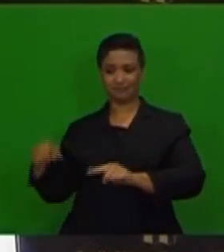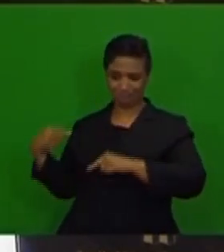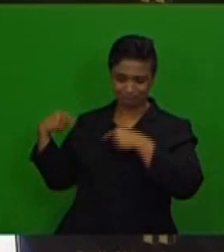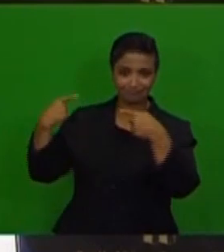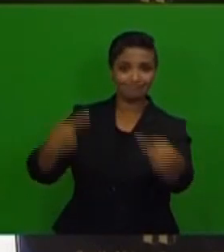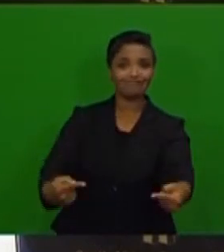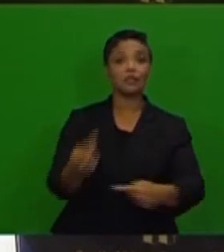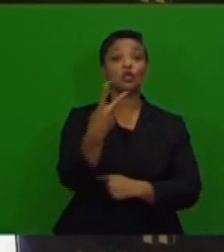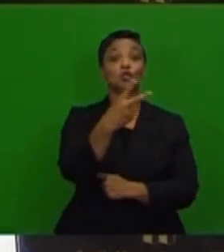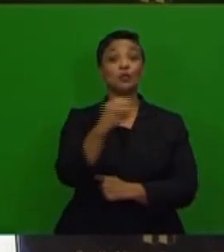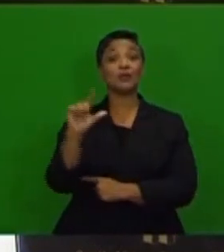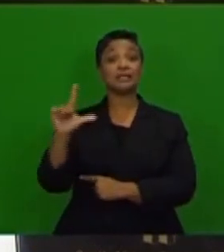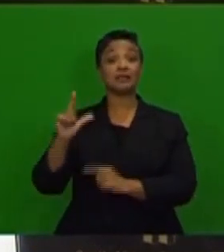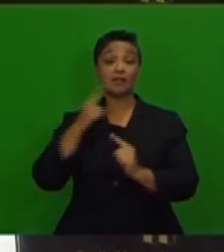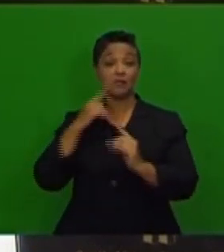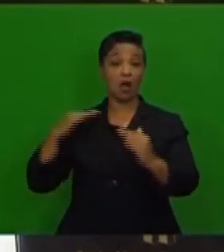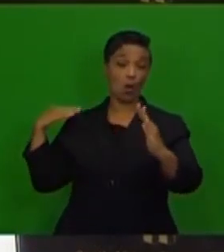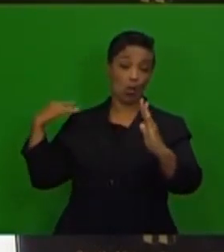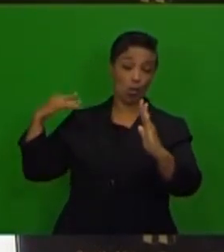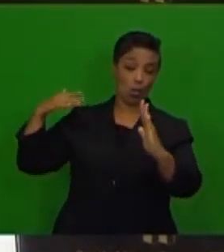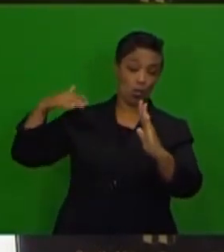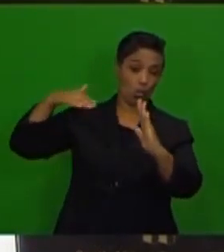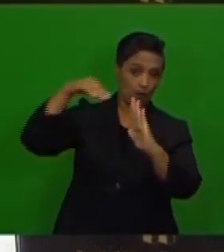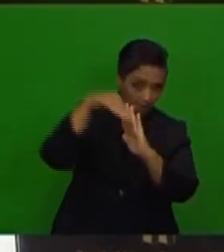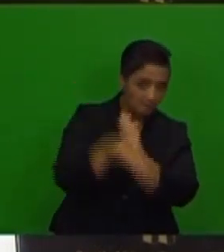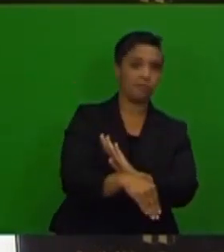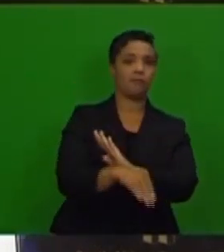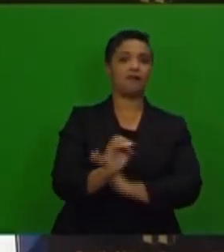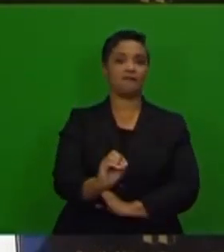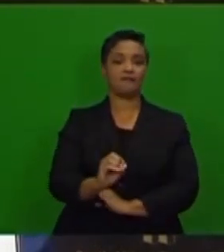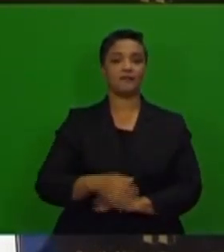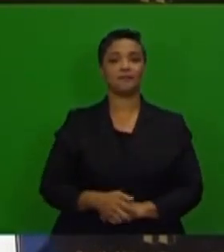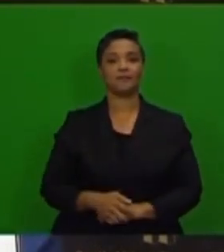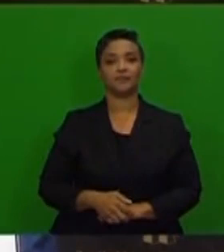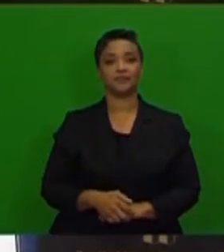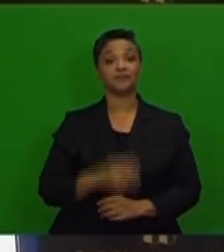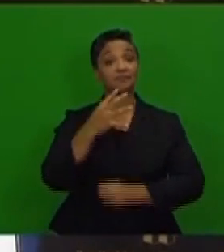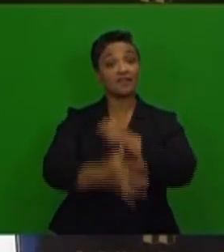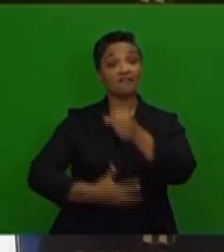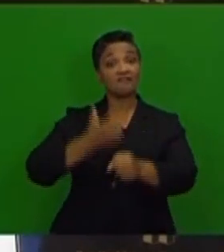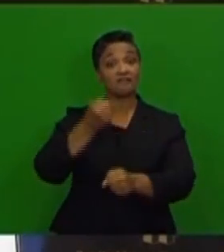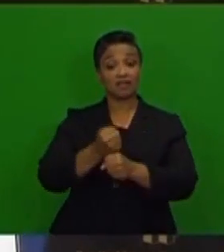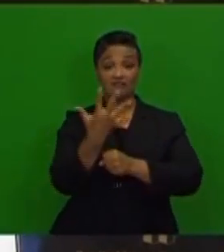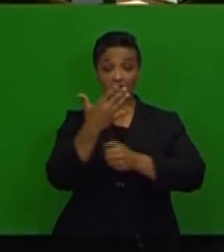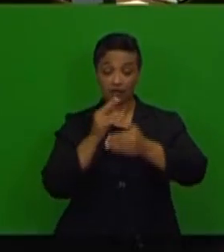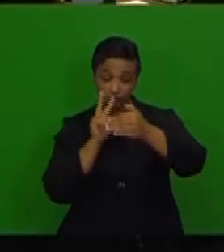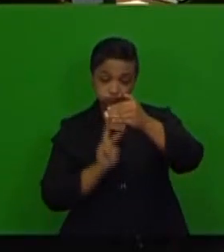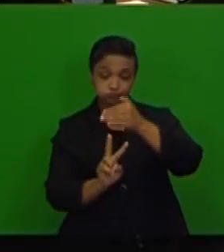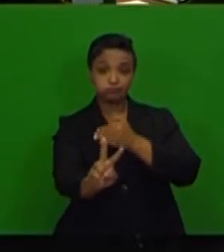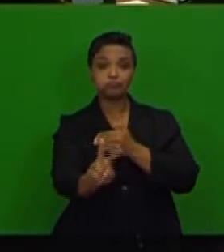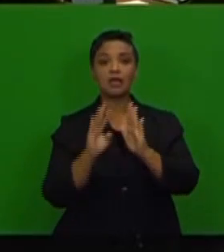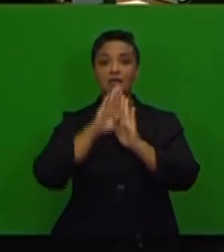the lowest levels since 2007. Five-year ahead inflation